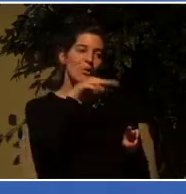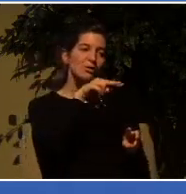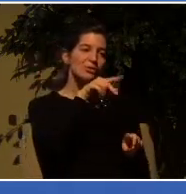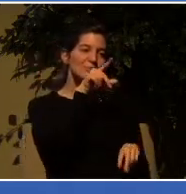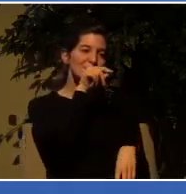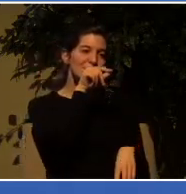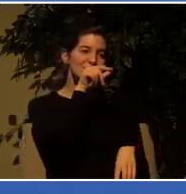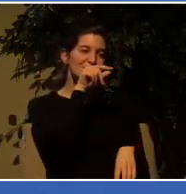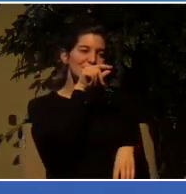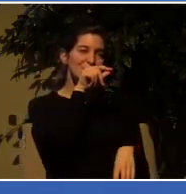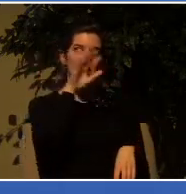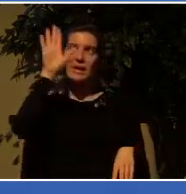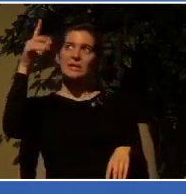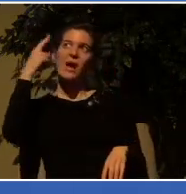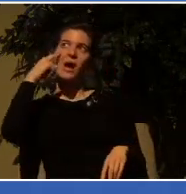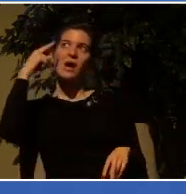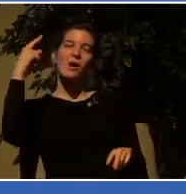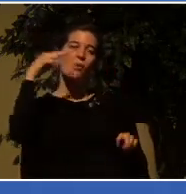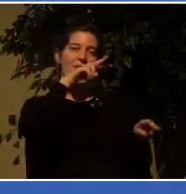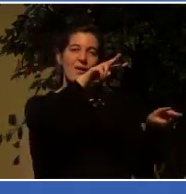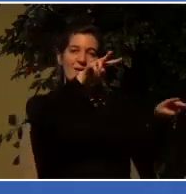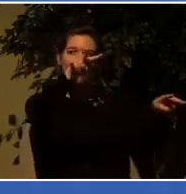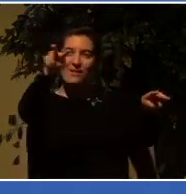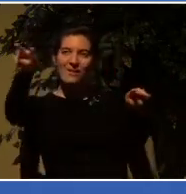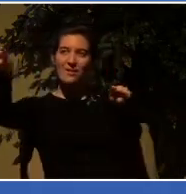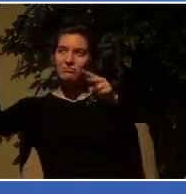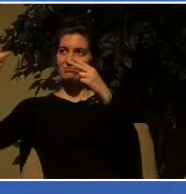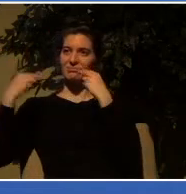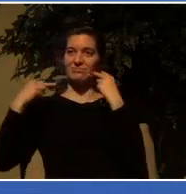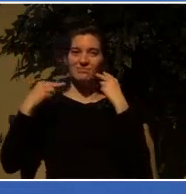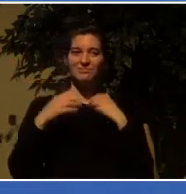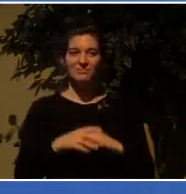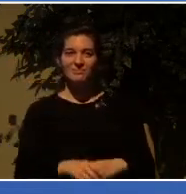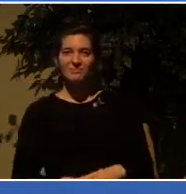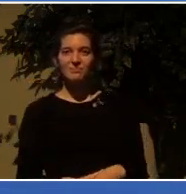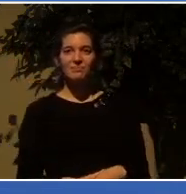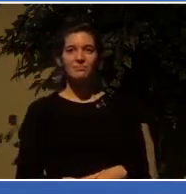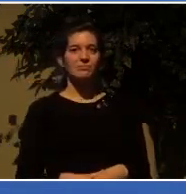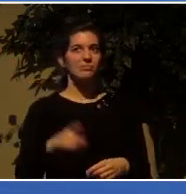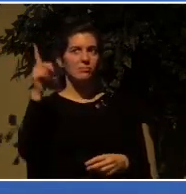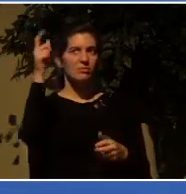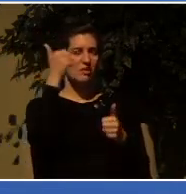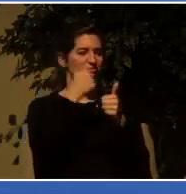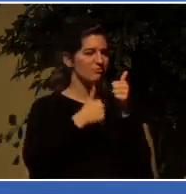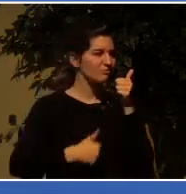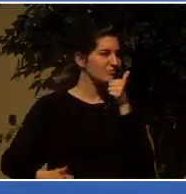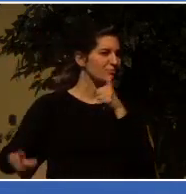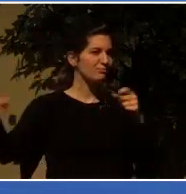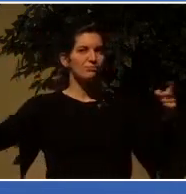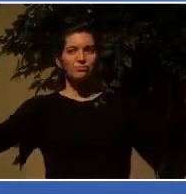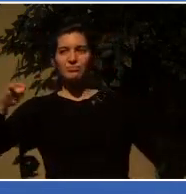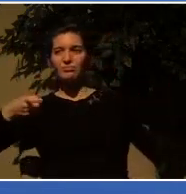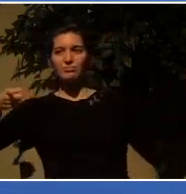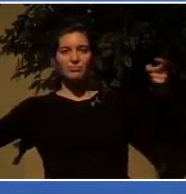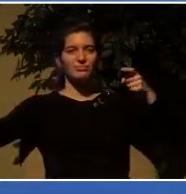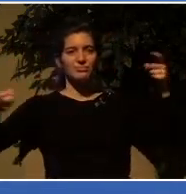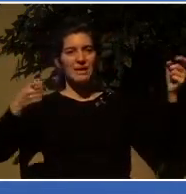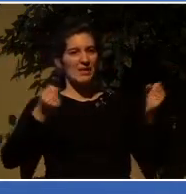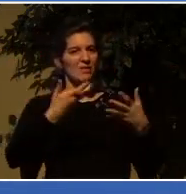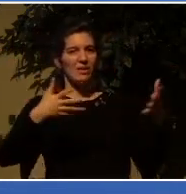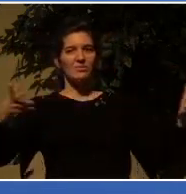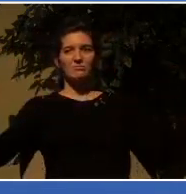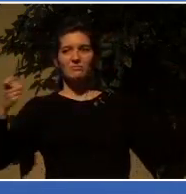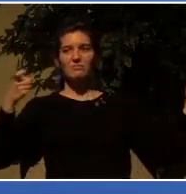and me. And he is sovereign in all that he does. And ultimately, he